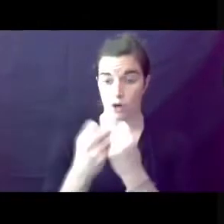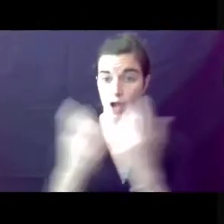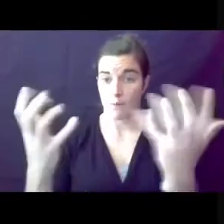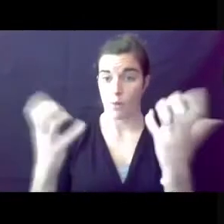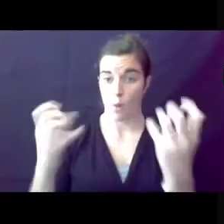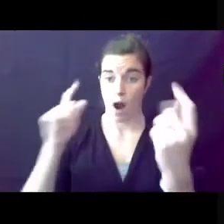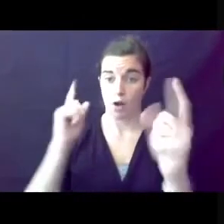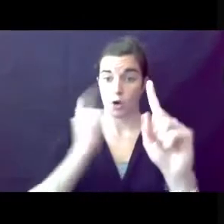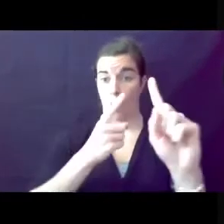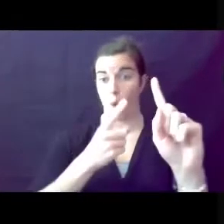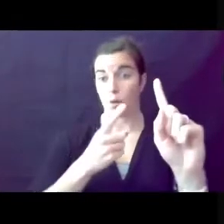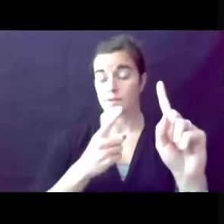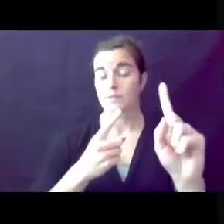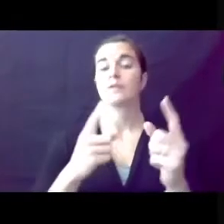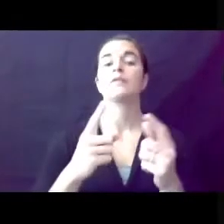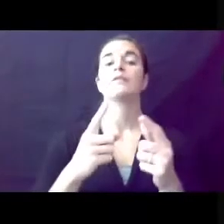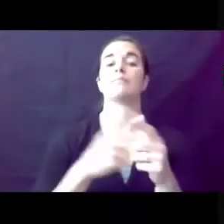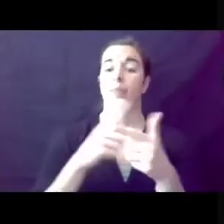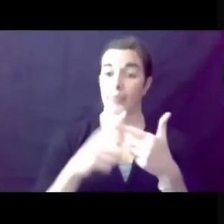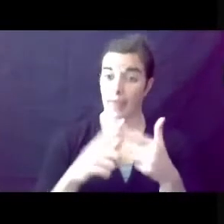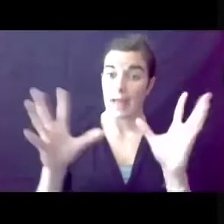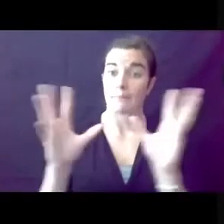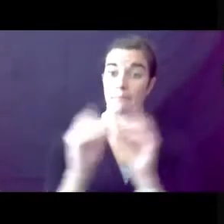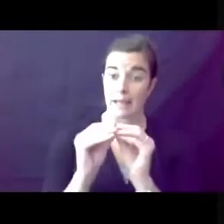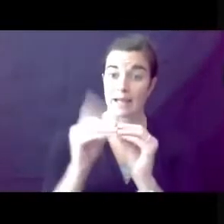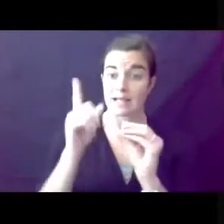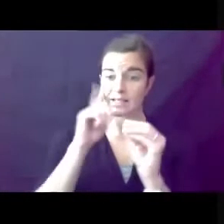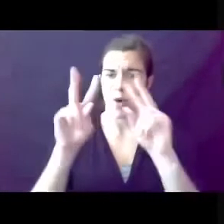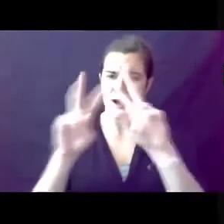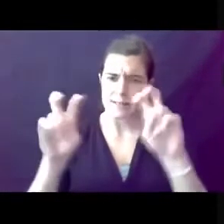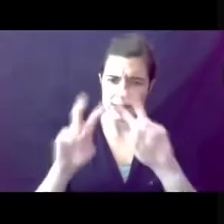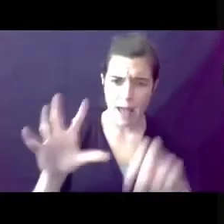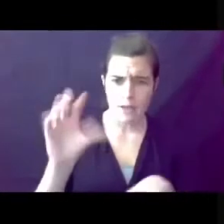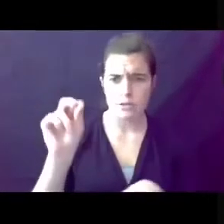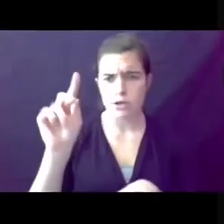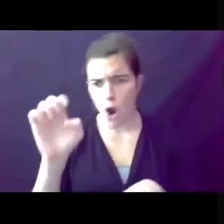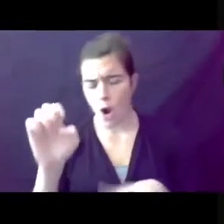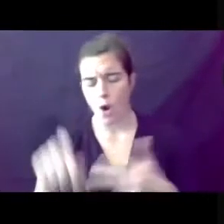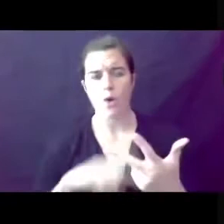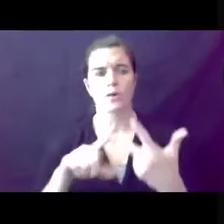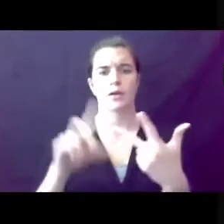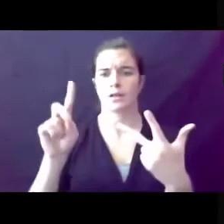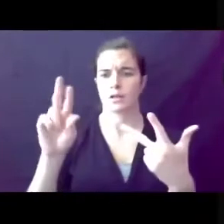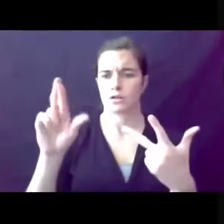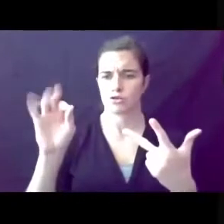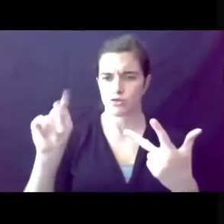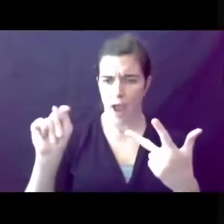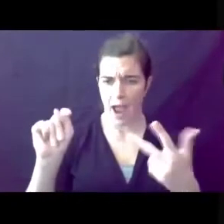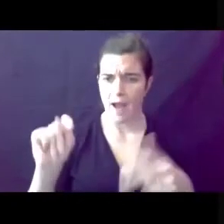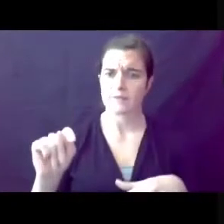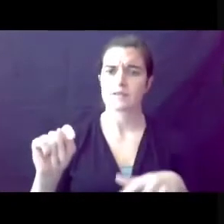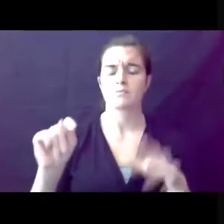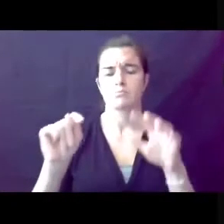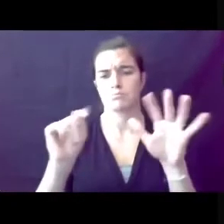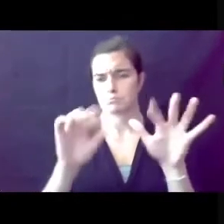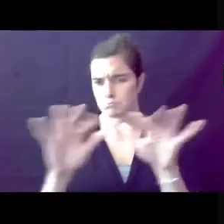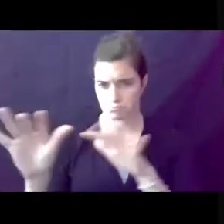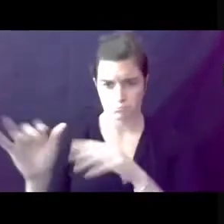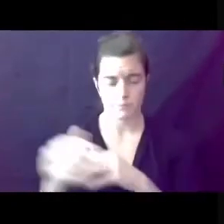of the code should be. It was followed by meetings on the assessment of the code and drafts of sections as they became available.